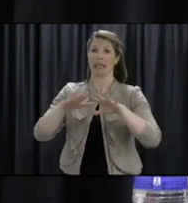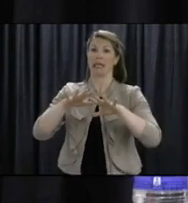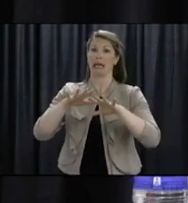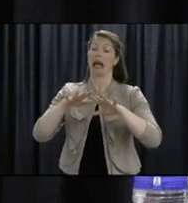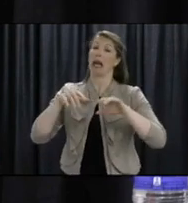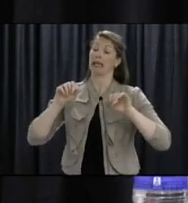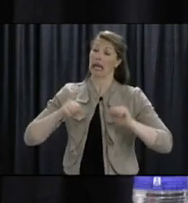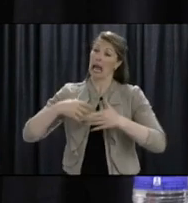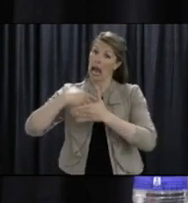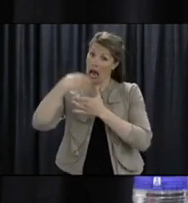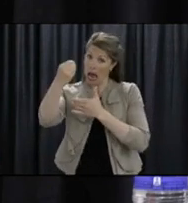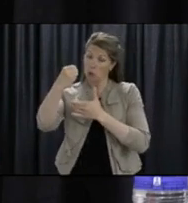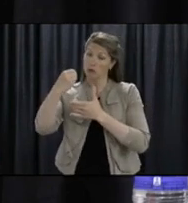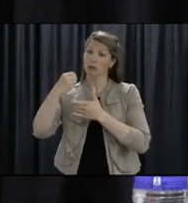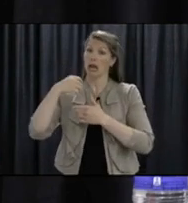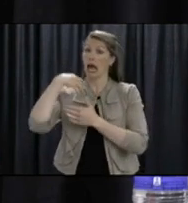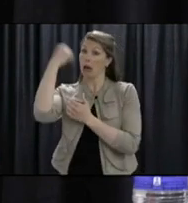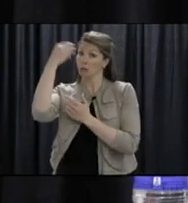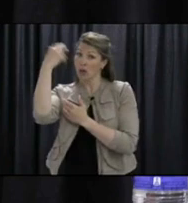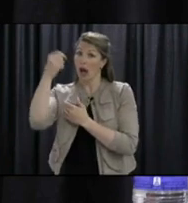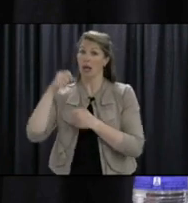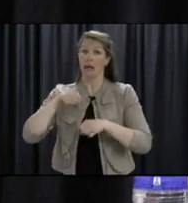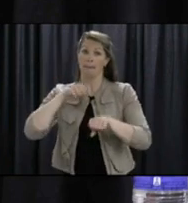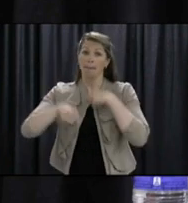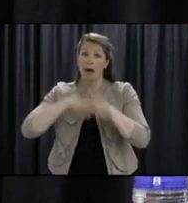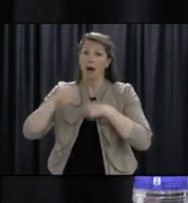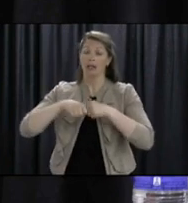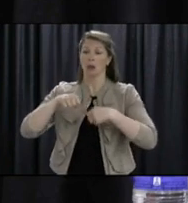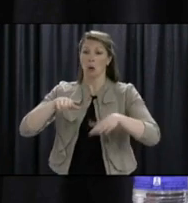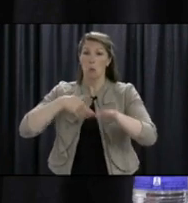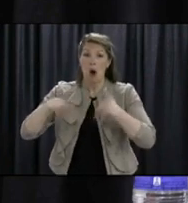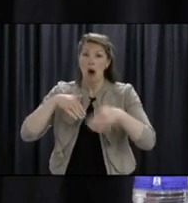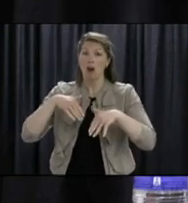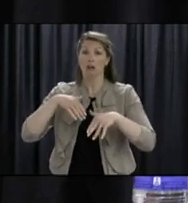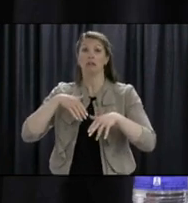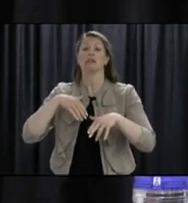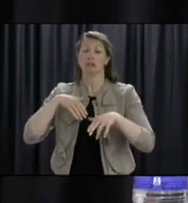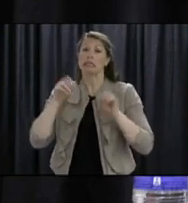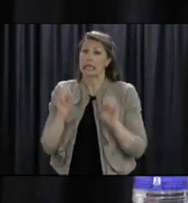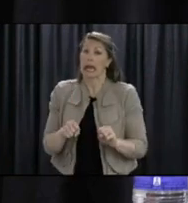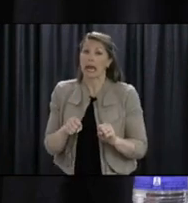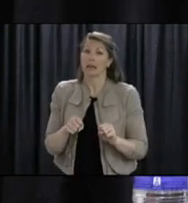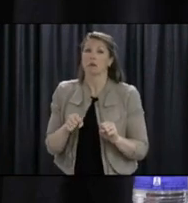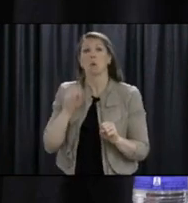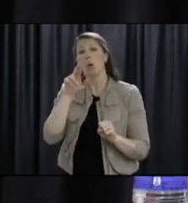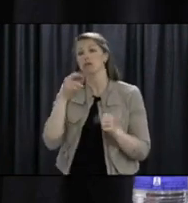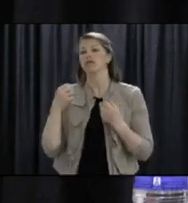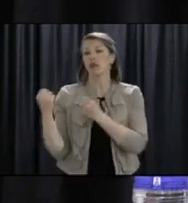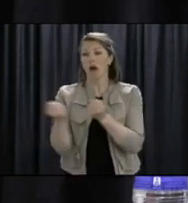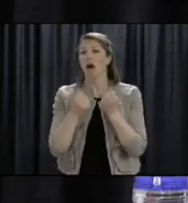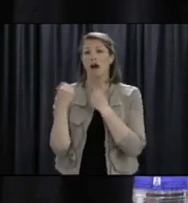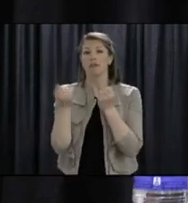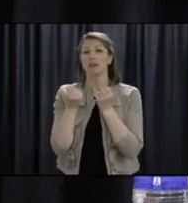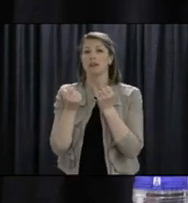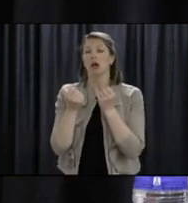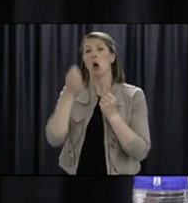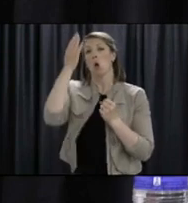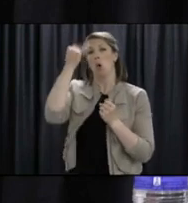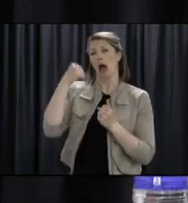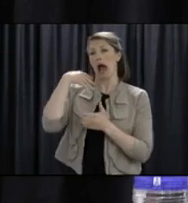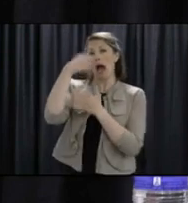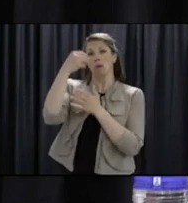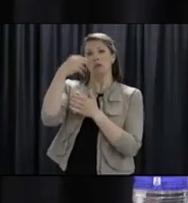So we know the risk for spread outside is a fair bit lower than if it's inside. We've asked or not permitted that they,